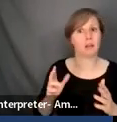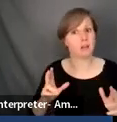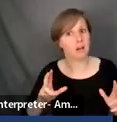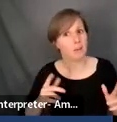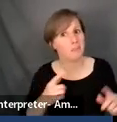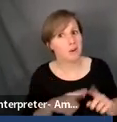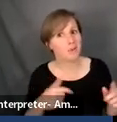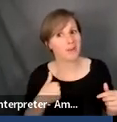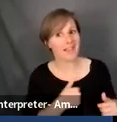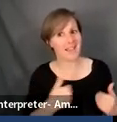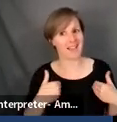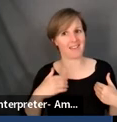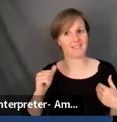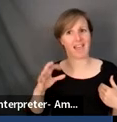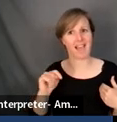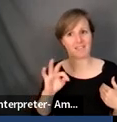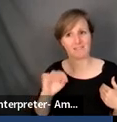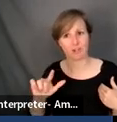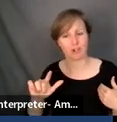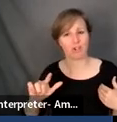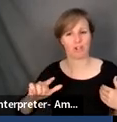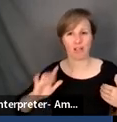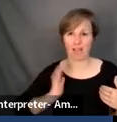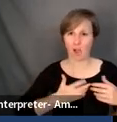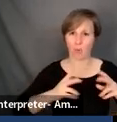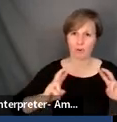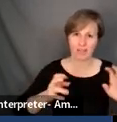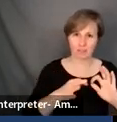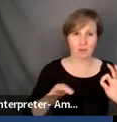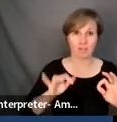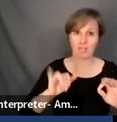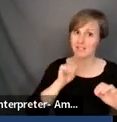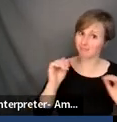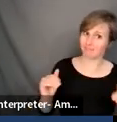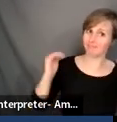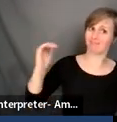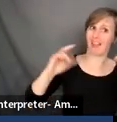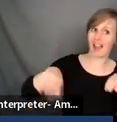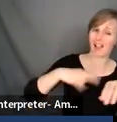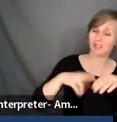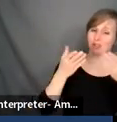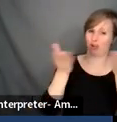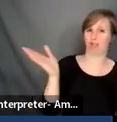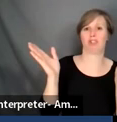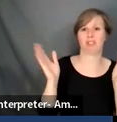that you can, you know, quote actful statements and, uh, actful, you know, uh,